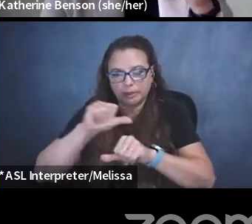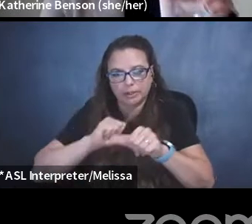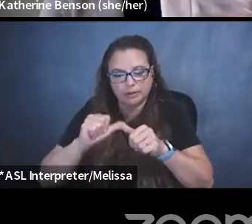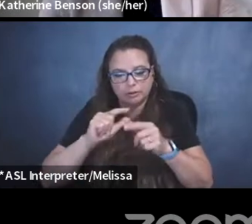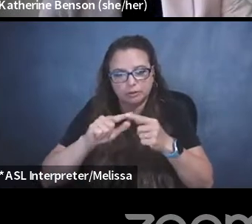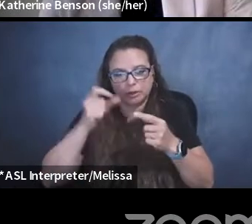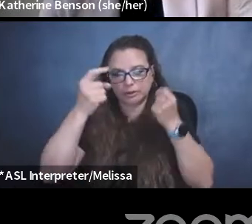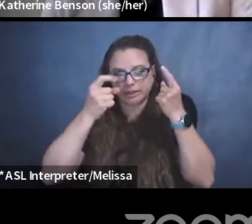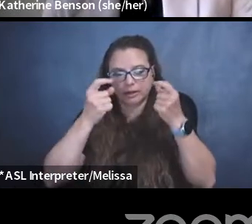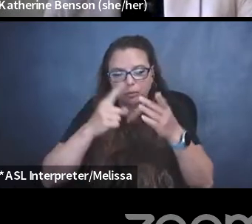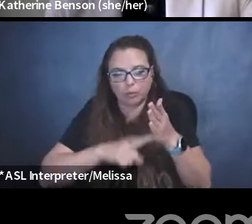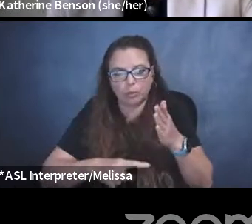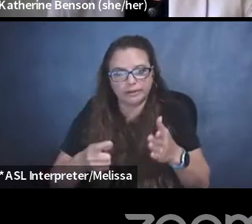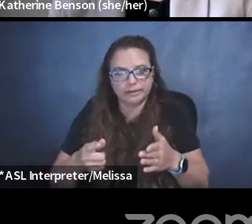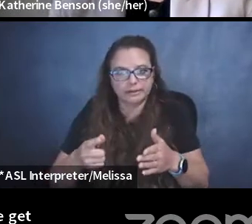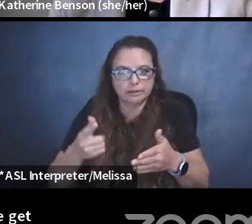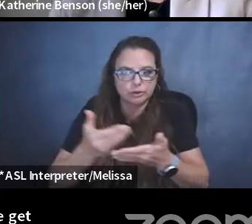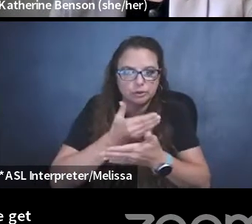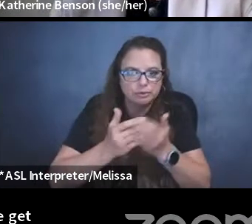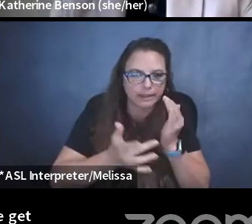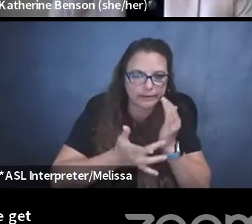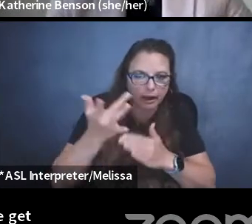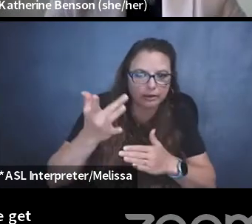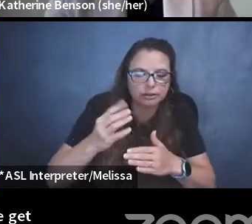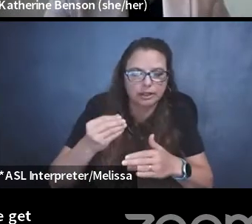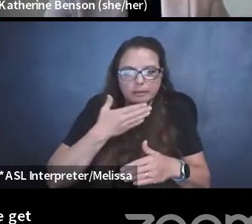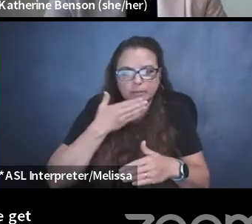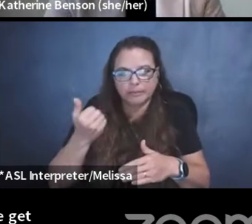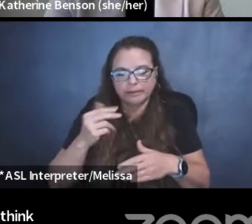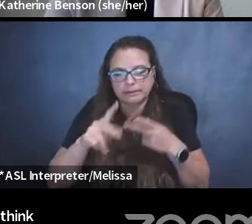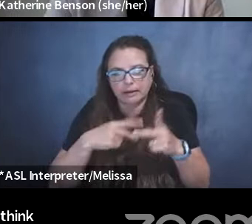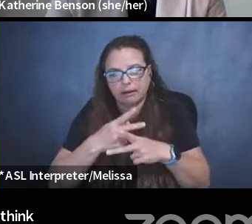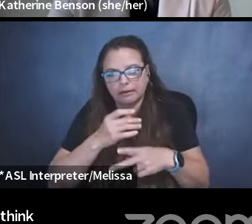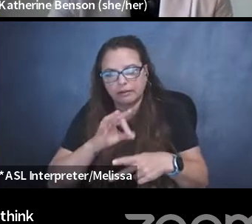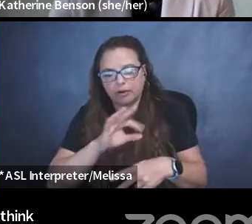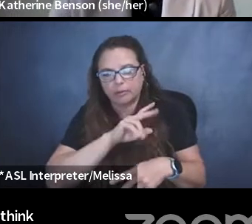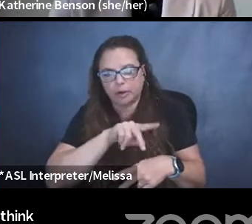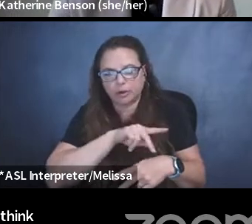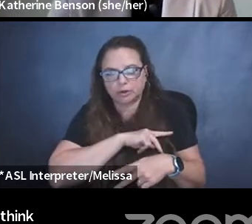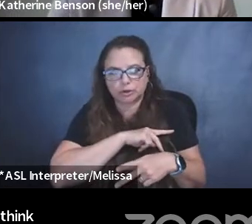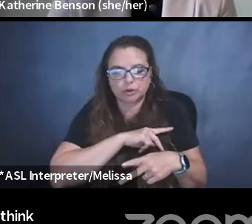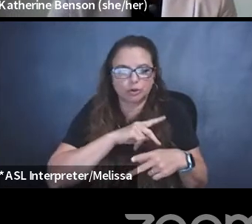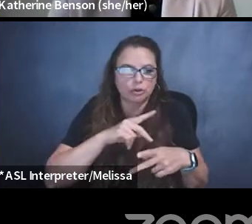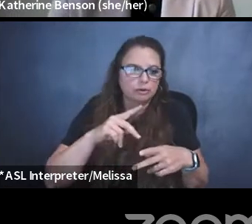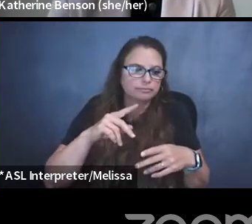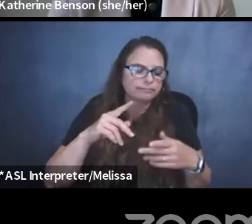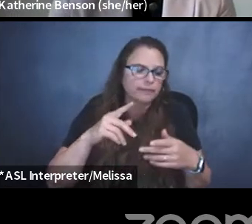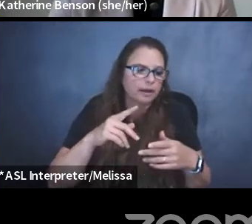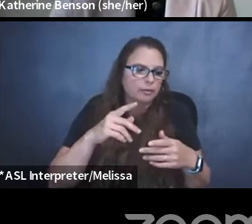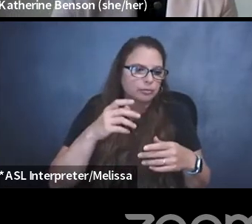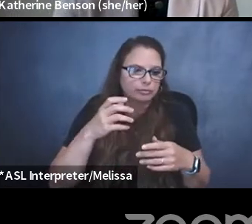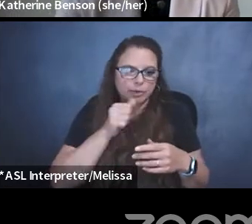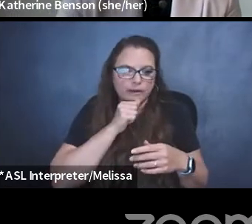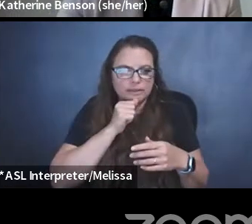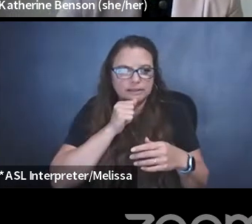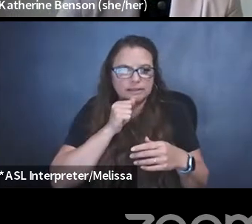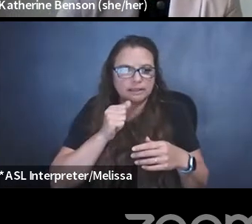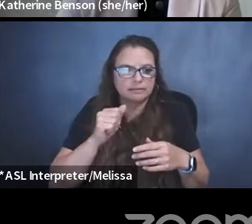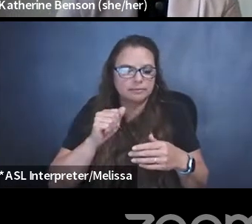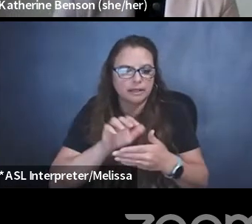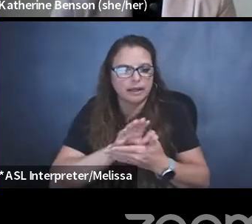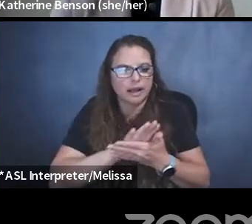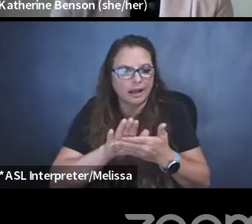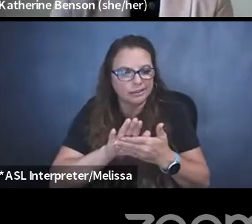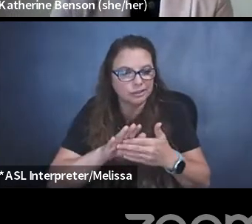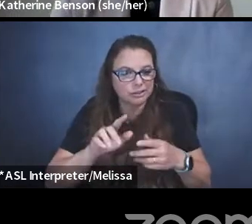technologies. And what's the best kind of personal privacy hygiene that we can do on our electronic devices when we're around these